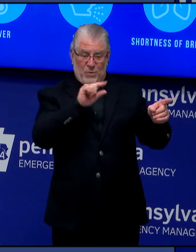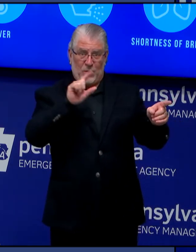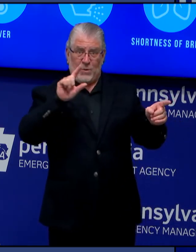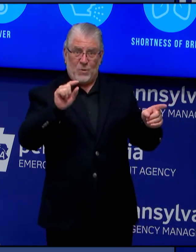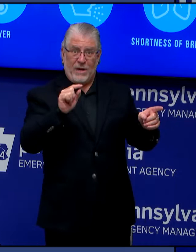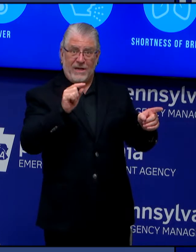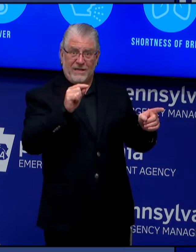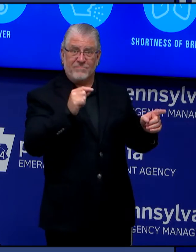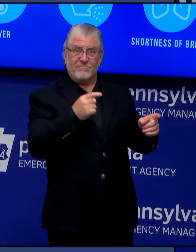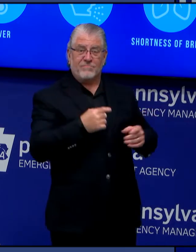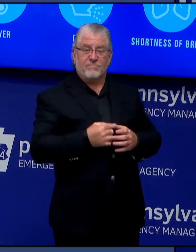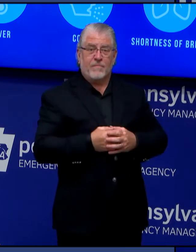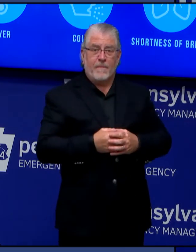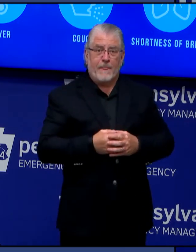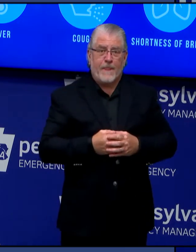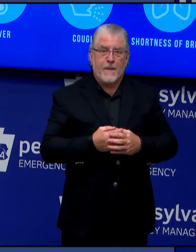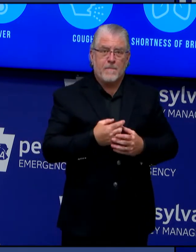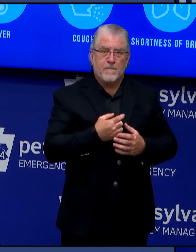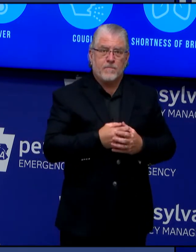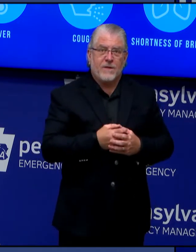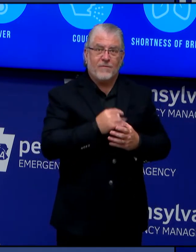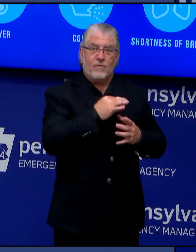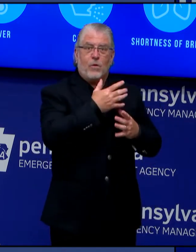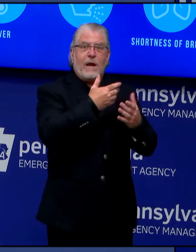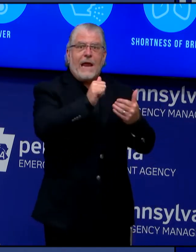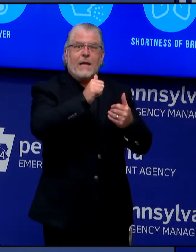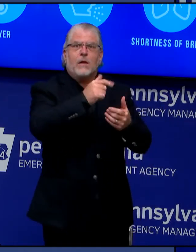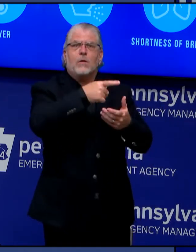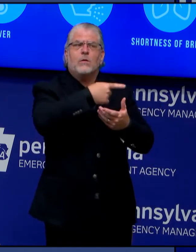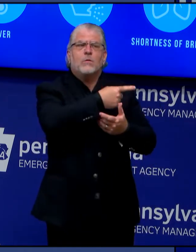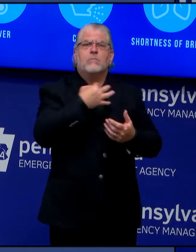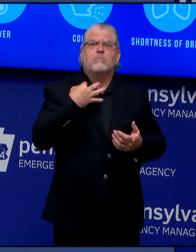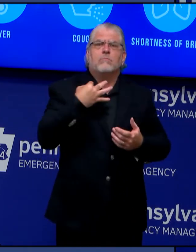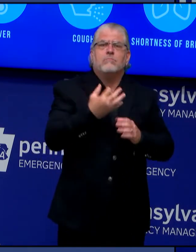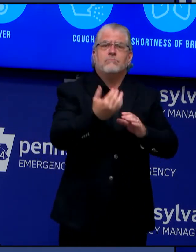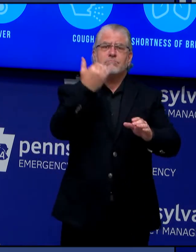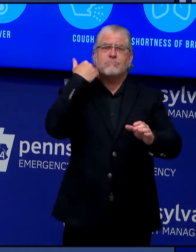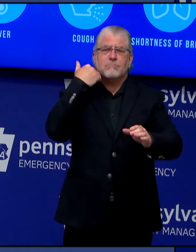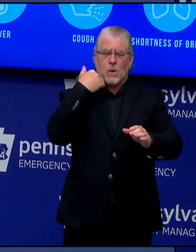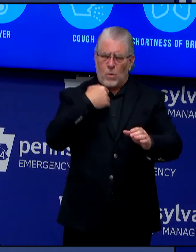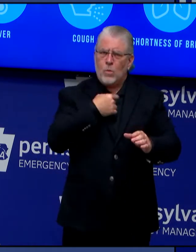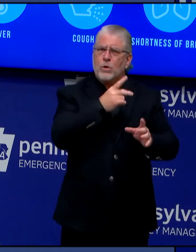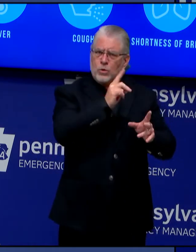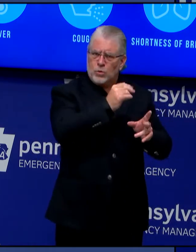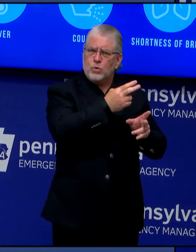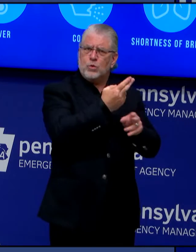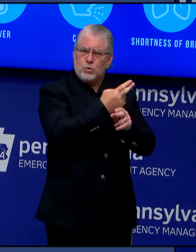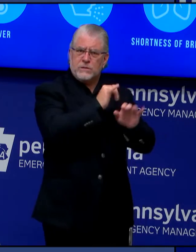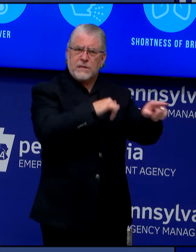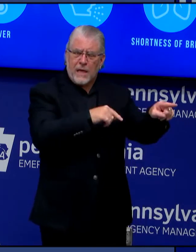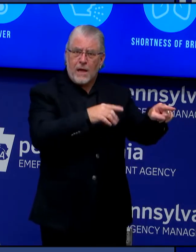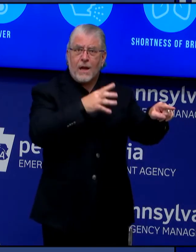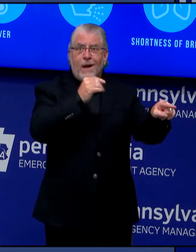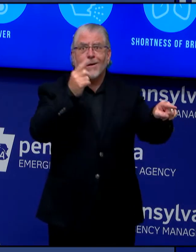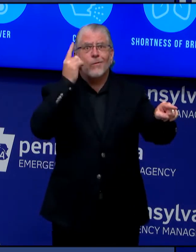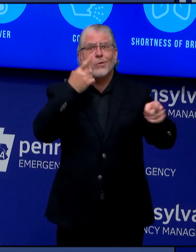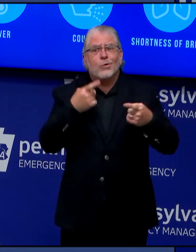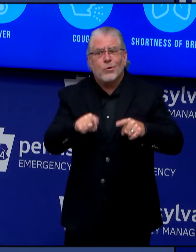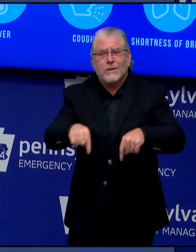season normally runs through the winter months. We've developed this program to help families pay their utility bills right now.